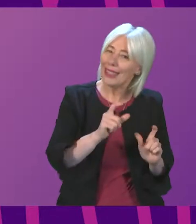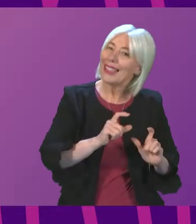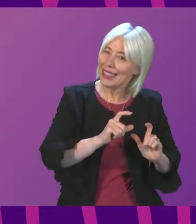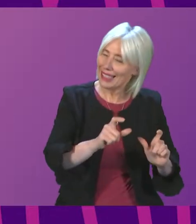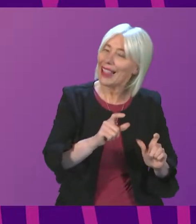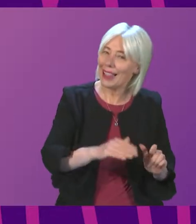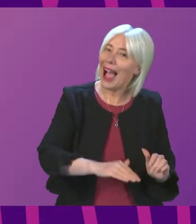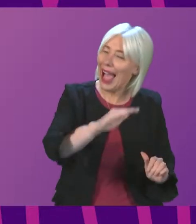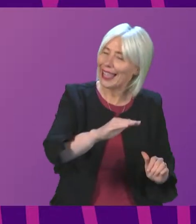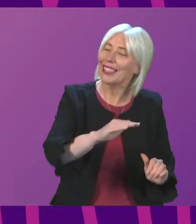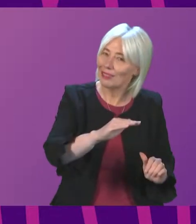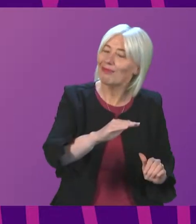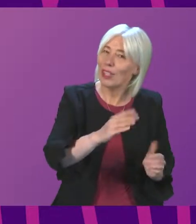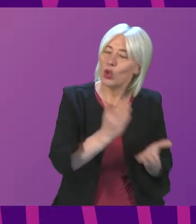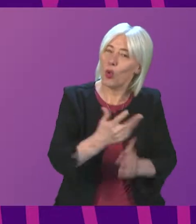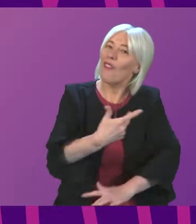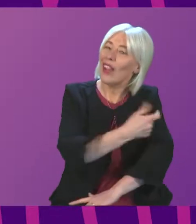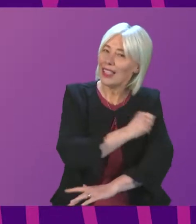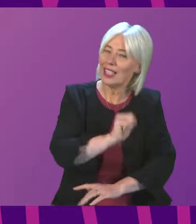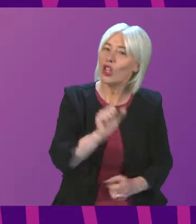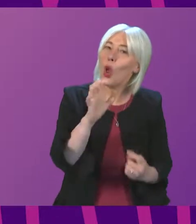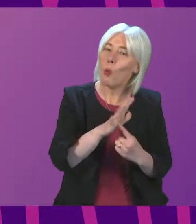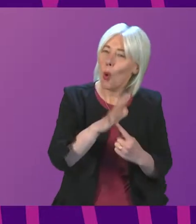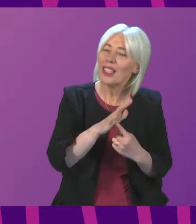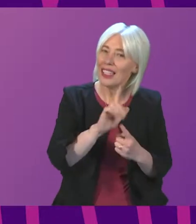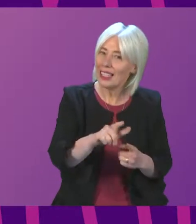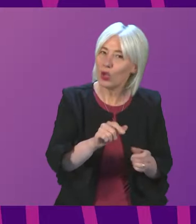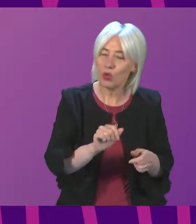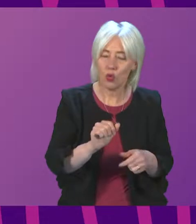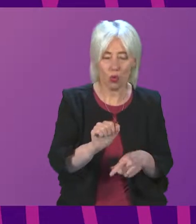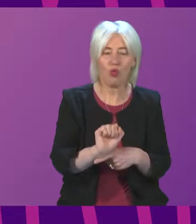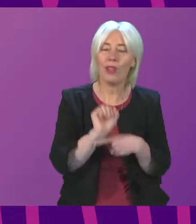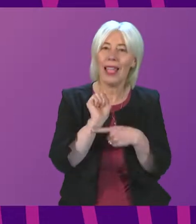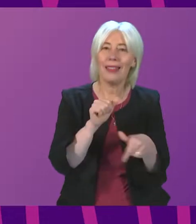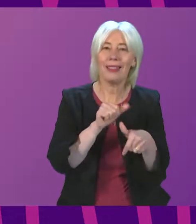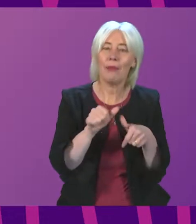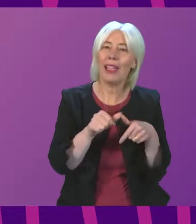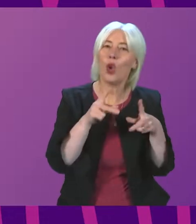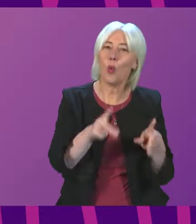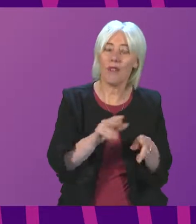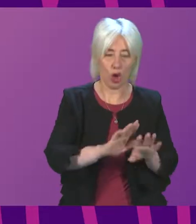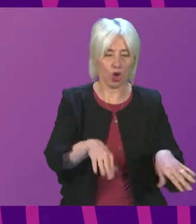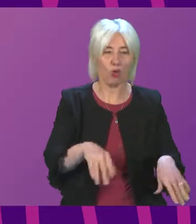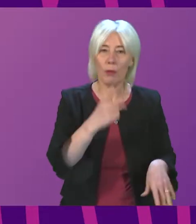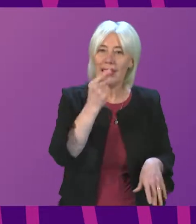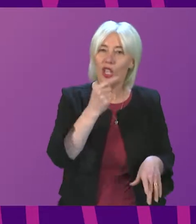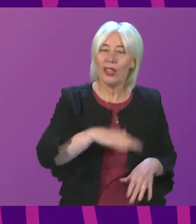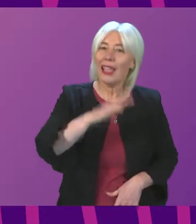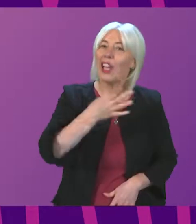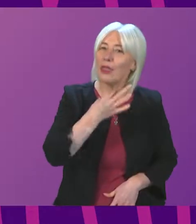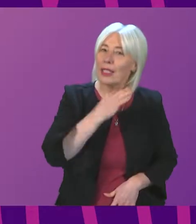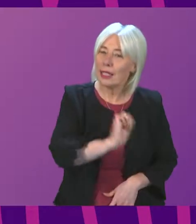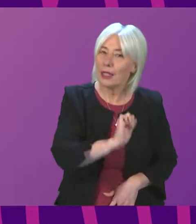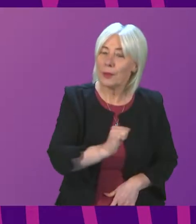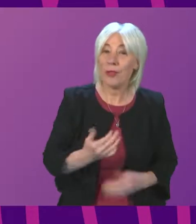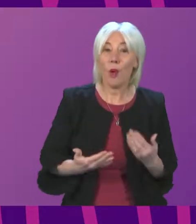relatively high. So vaccination is an important way of providing better protection for children who might be at higher risk. A